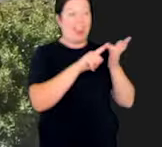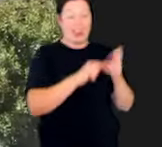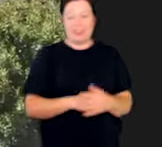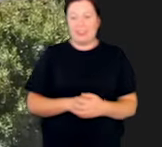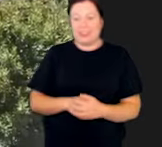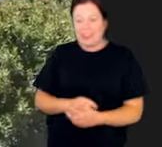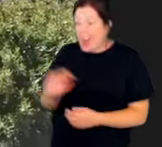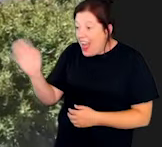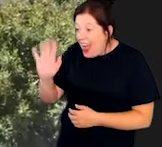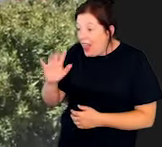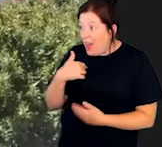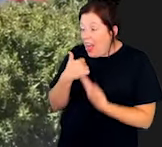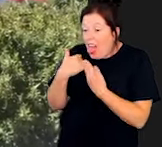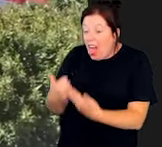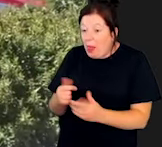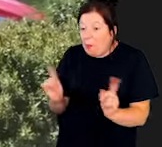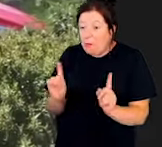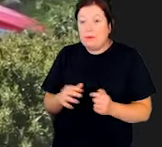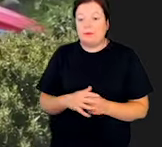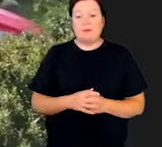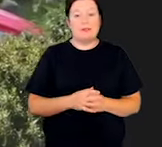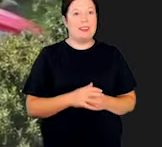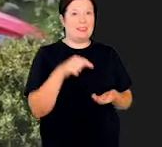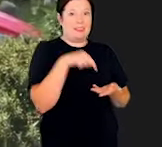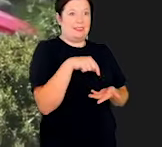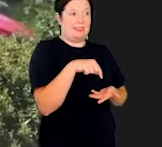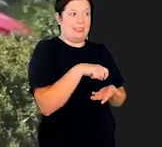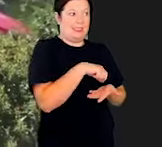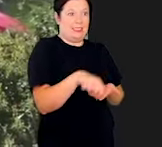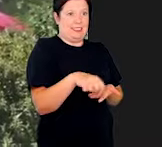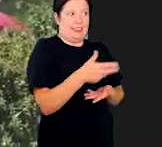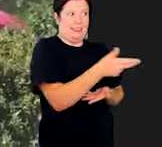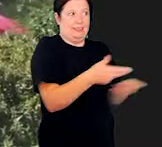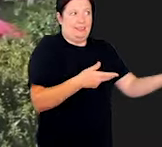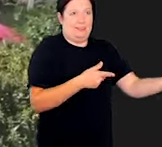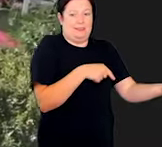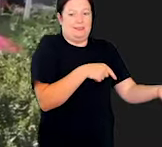Hello. Hello. Hello. Hello. need a signature for this.